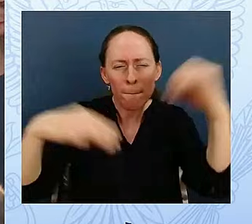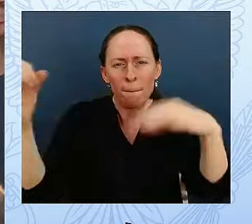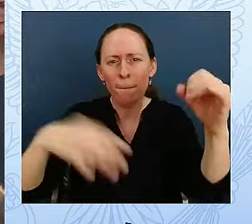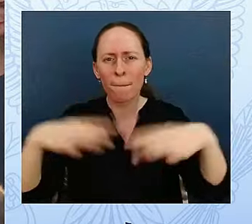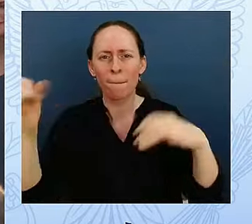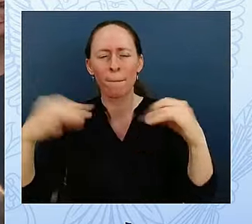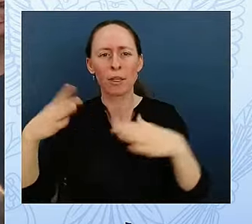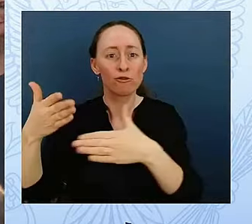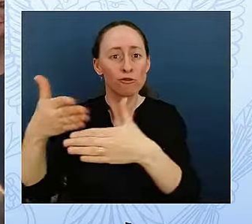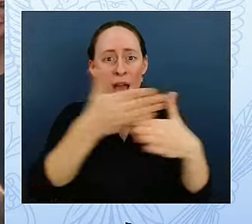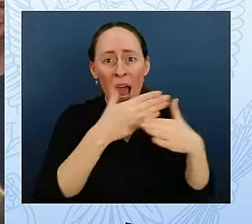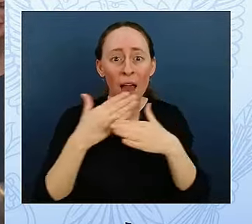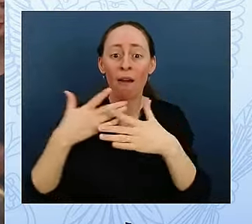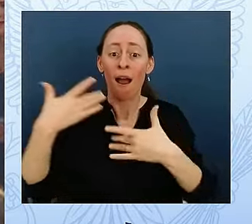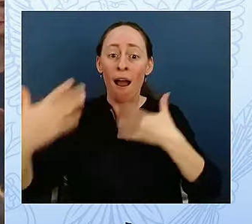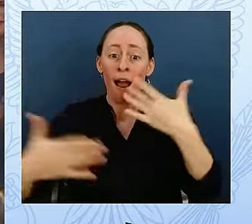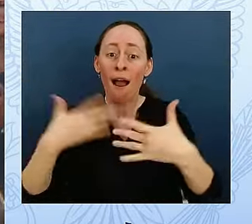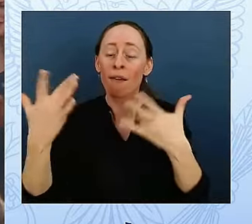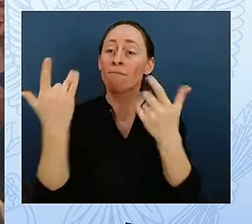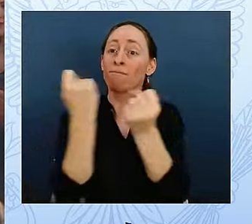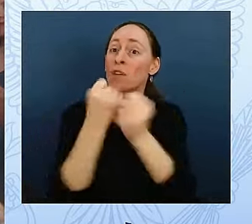awake. Amen.